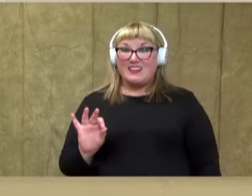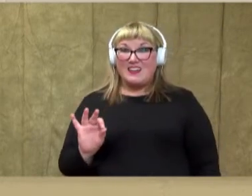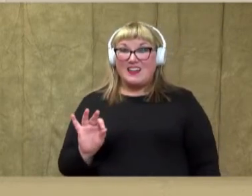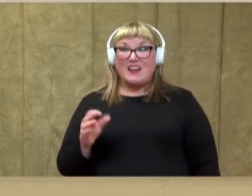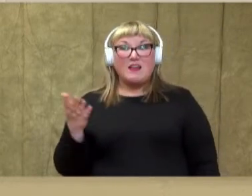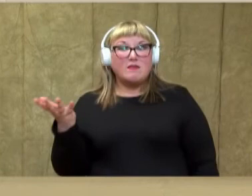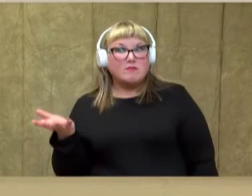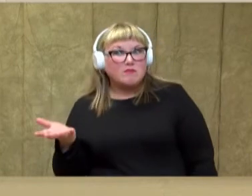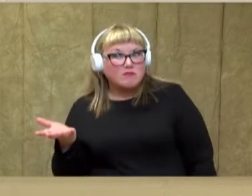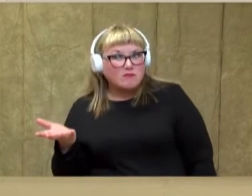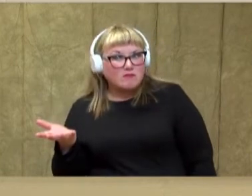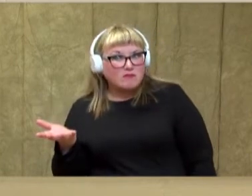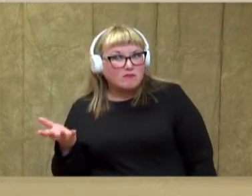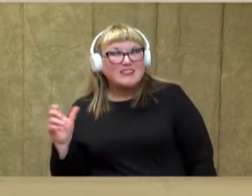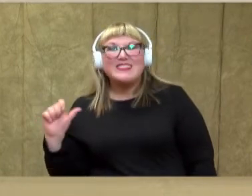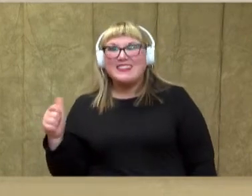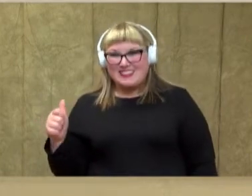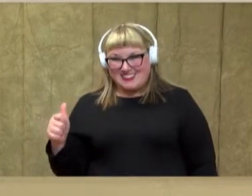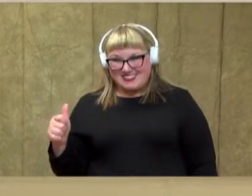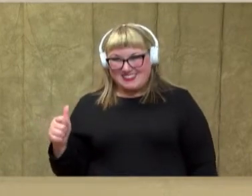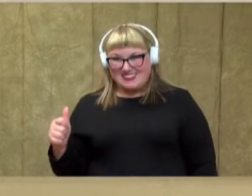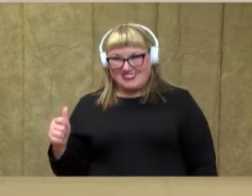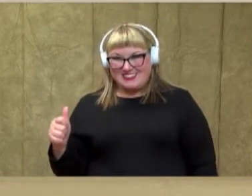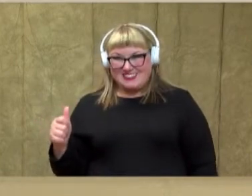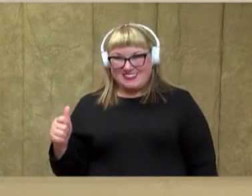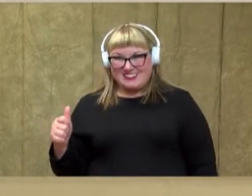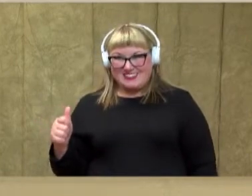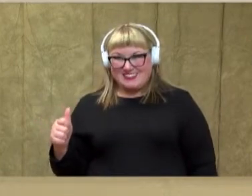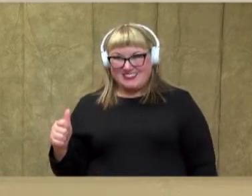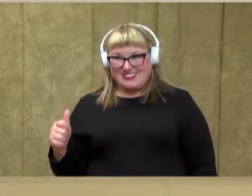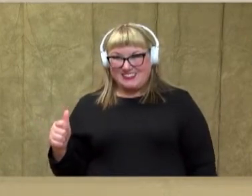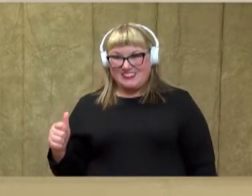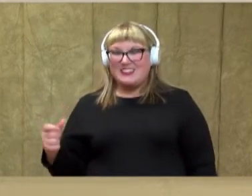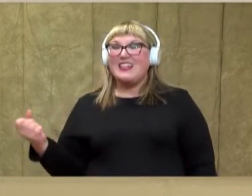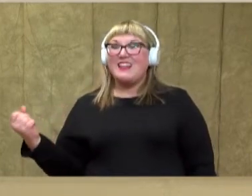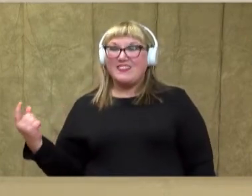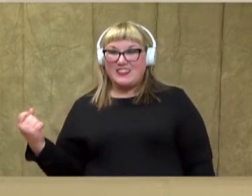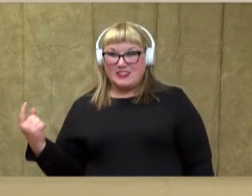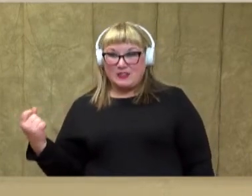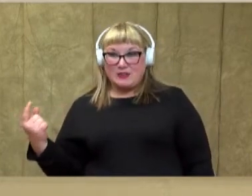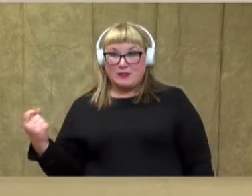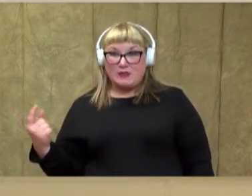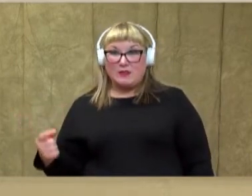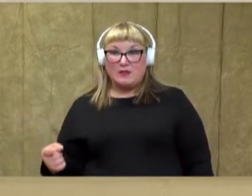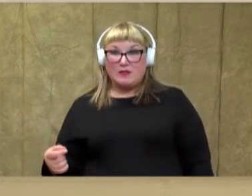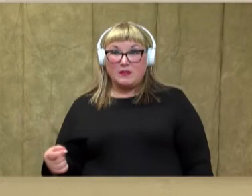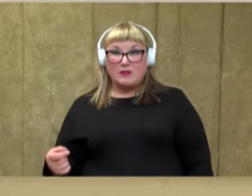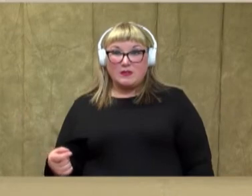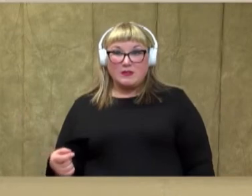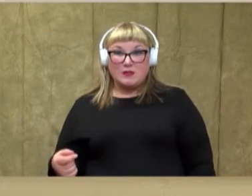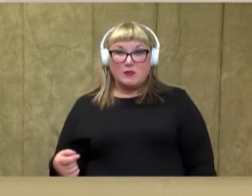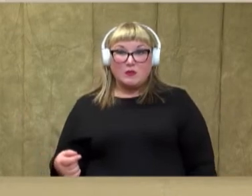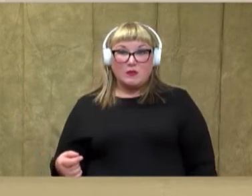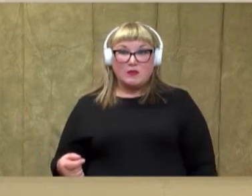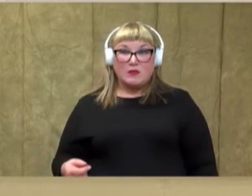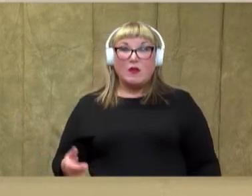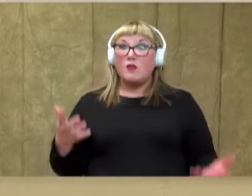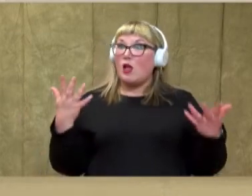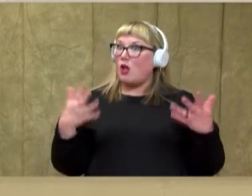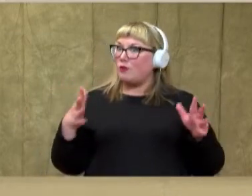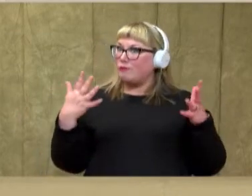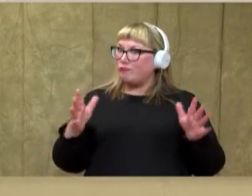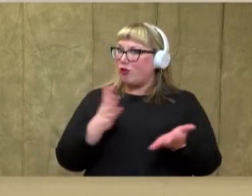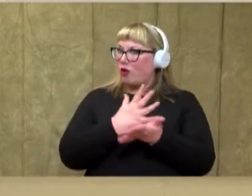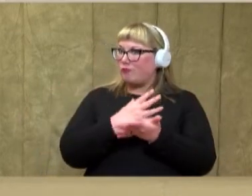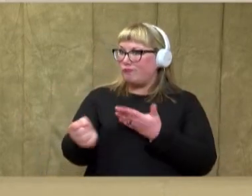9, 10. And our last number is 11. Good job, guys. Well, that's all